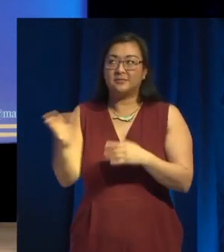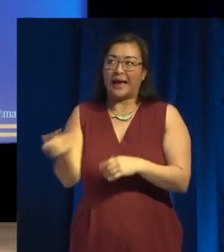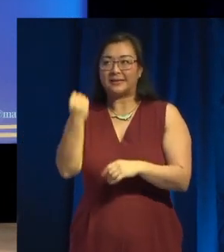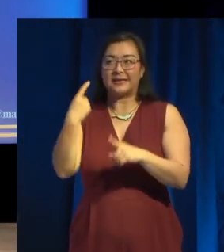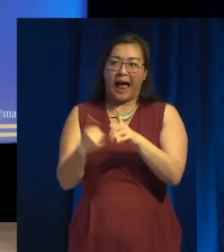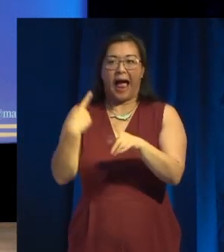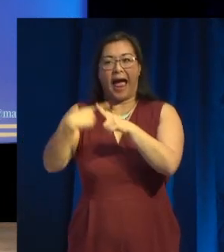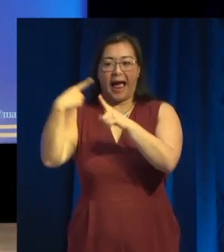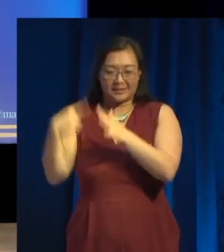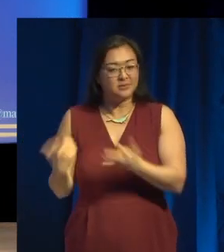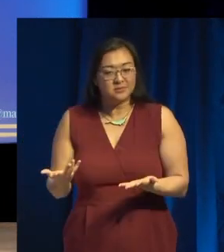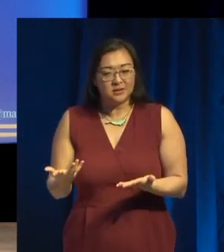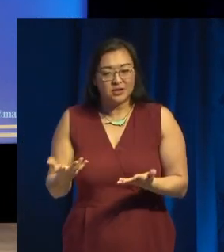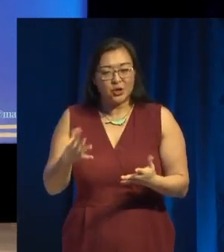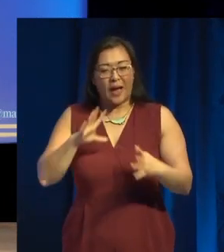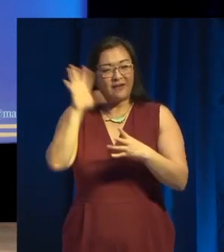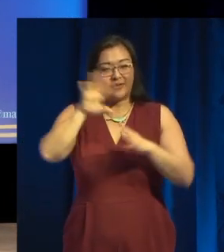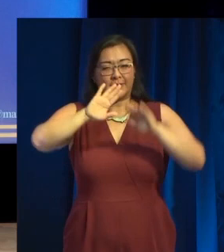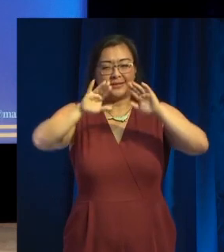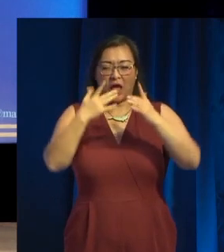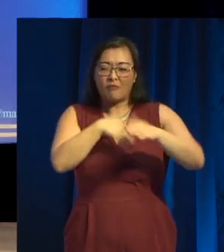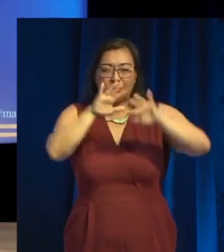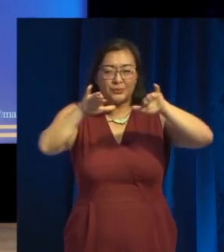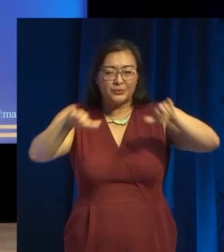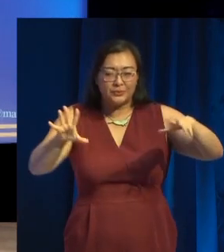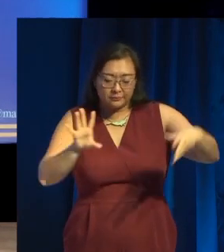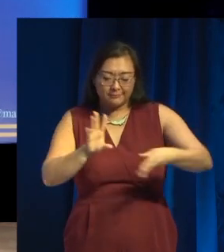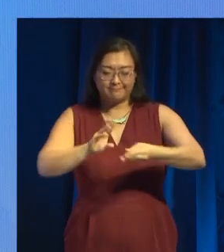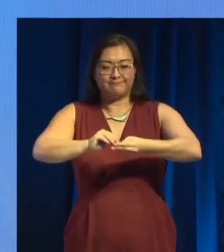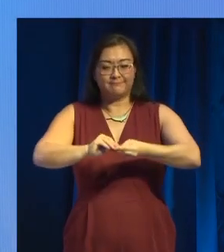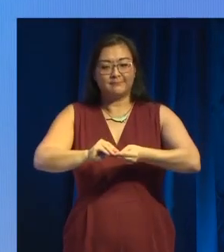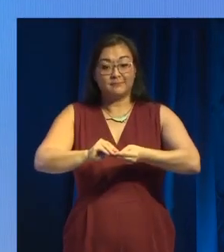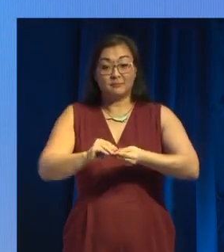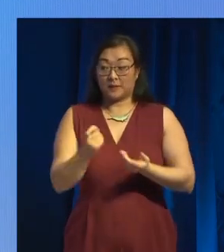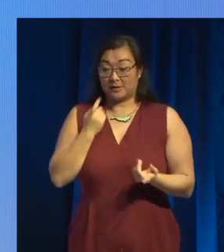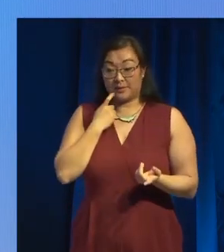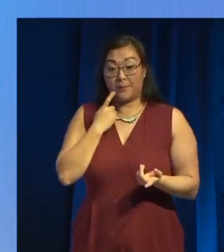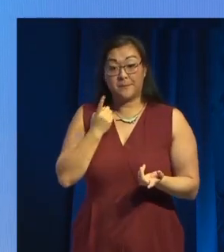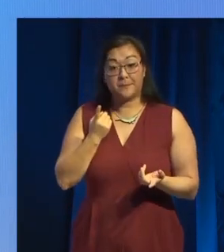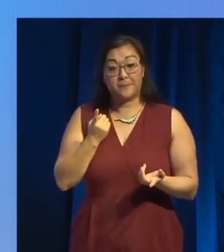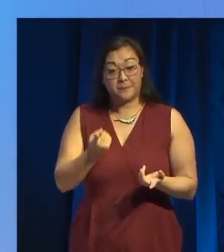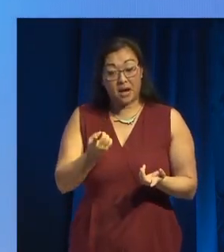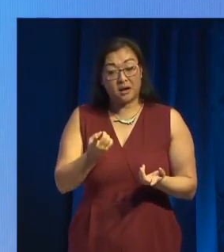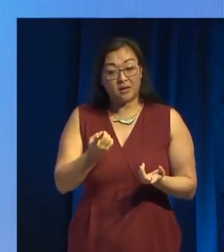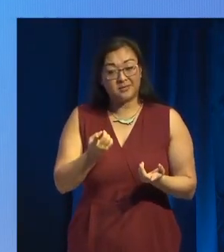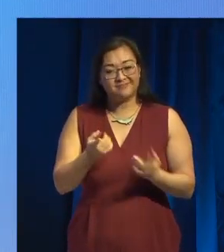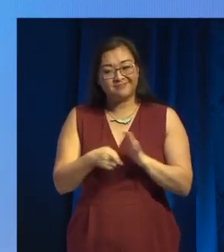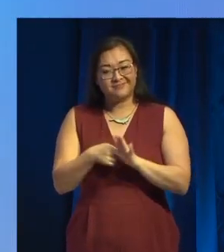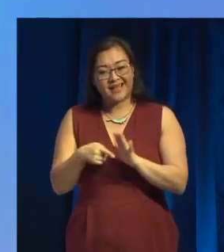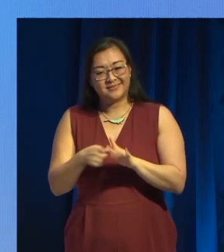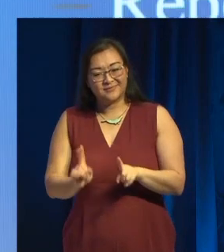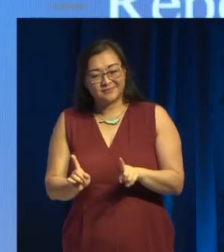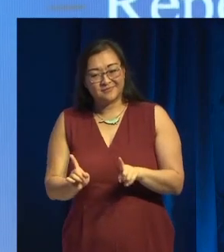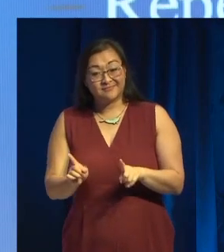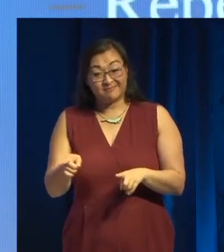unify everything, so you've only got to deal with one case. That's great. That's simple. But, as a downside, it does everything